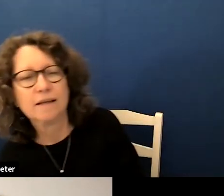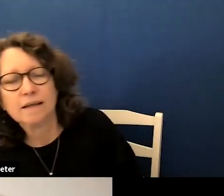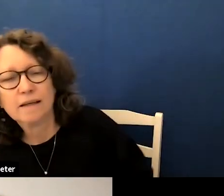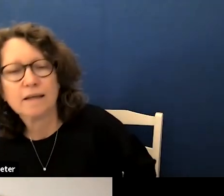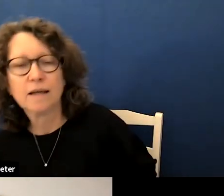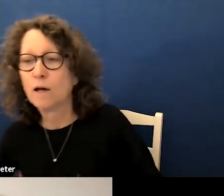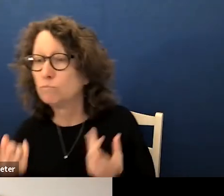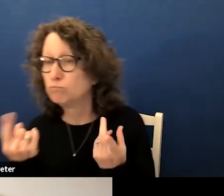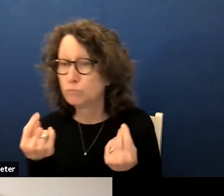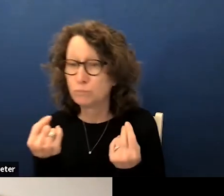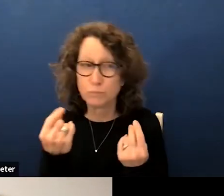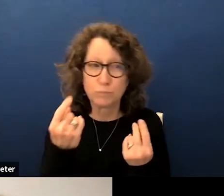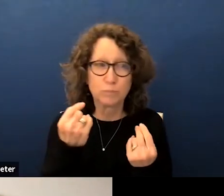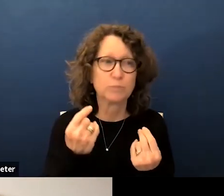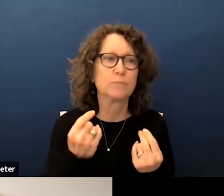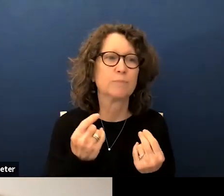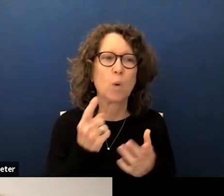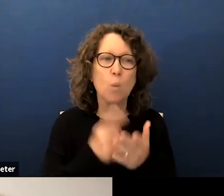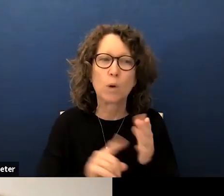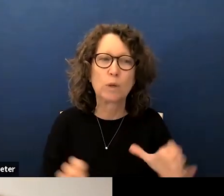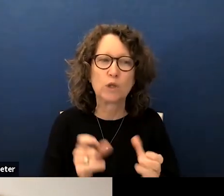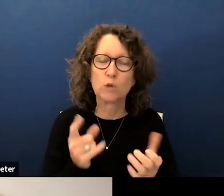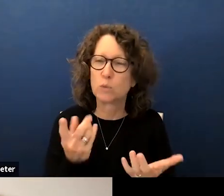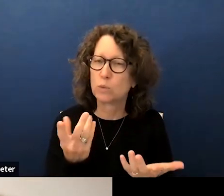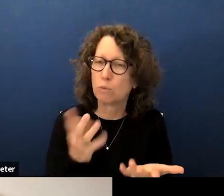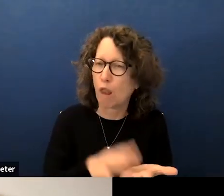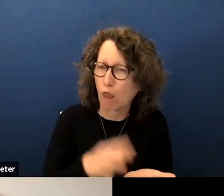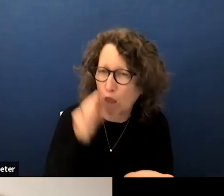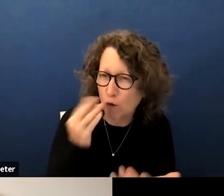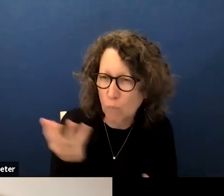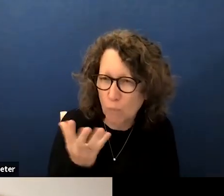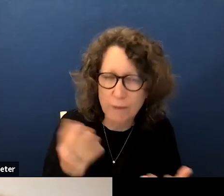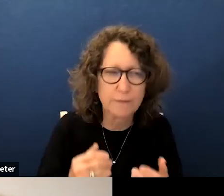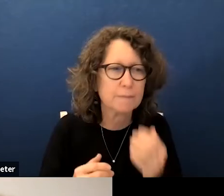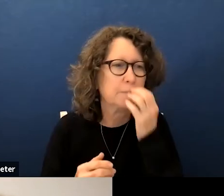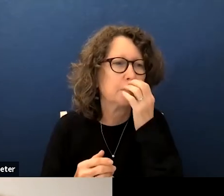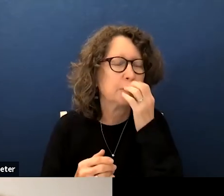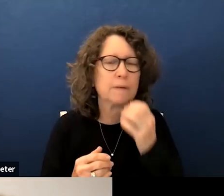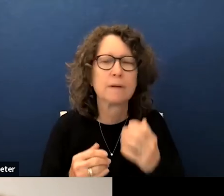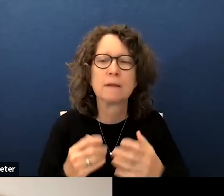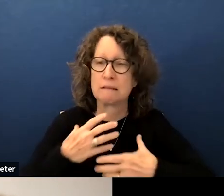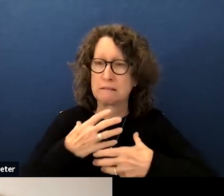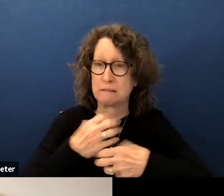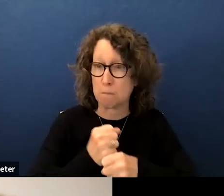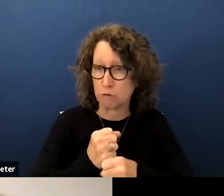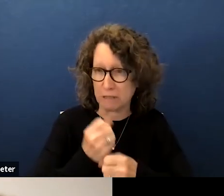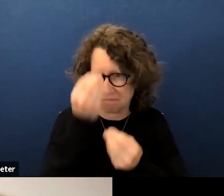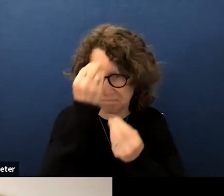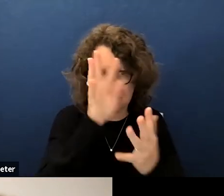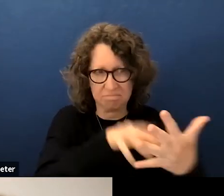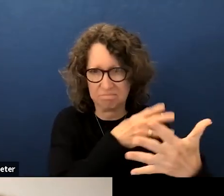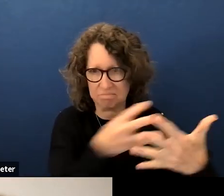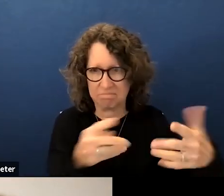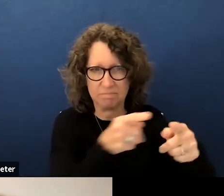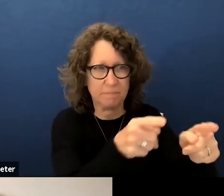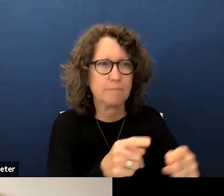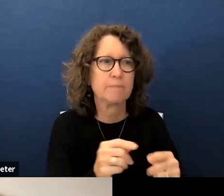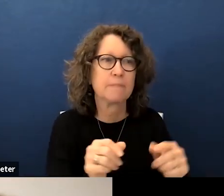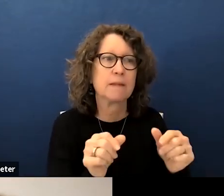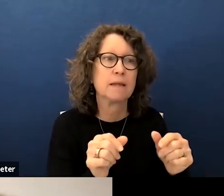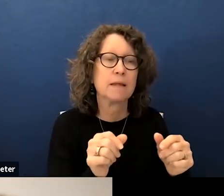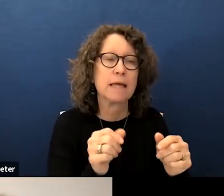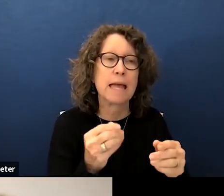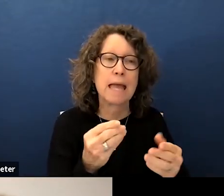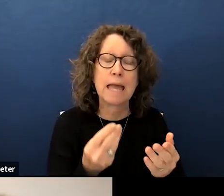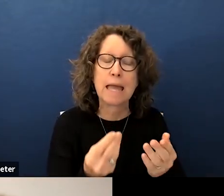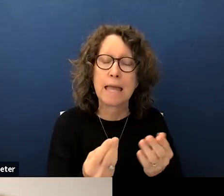improving language development achievement for this progress report have been summarized here in the area of improving